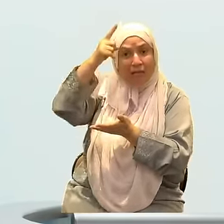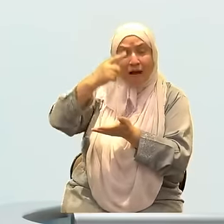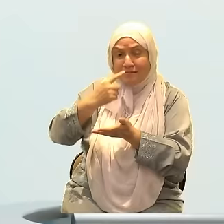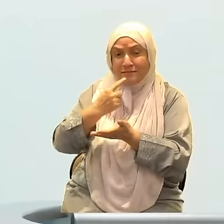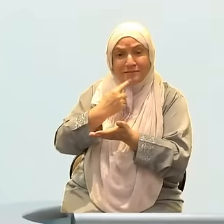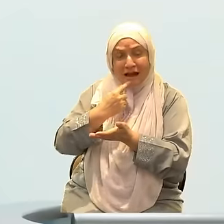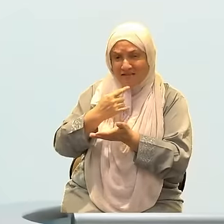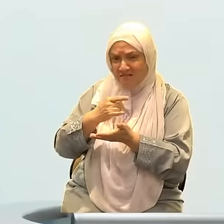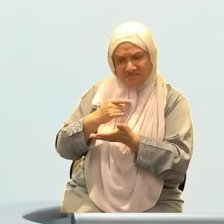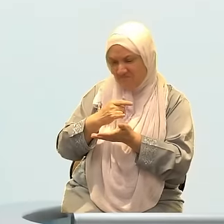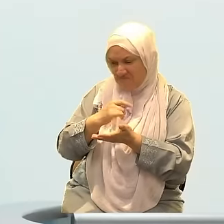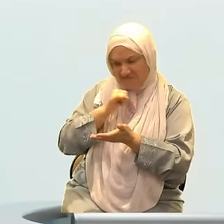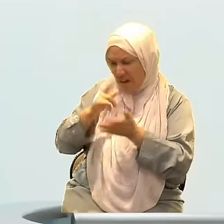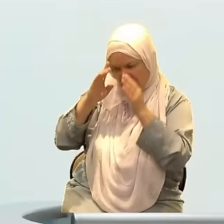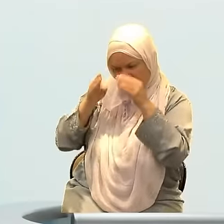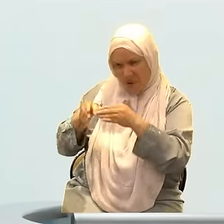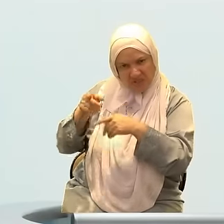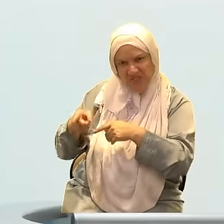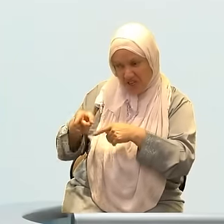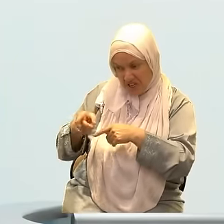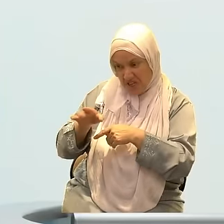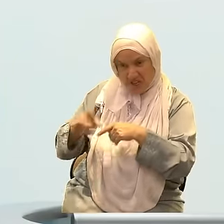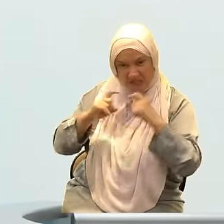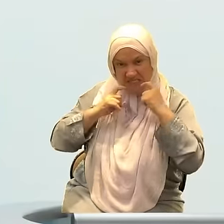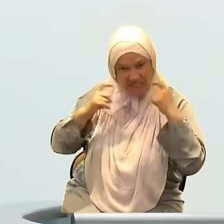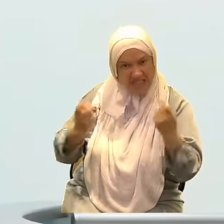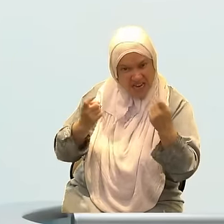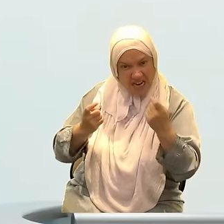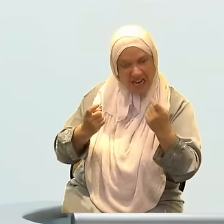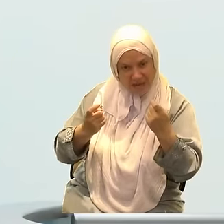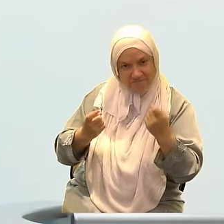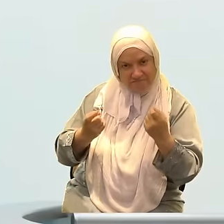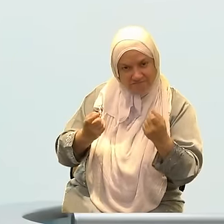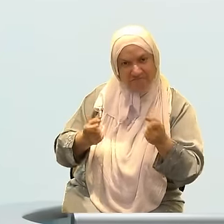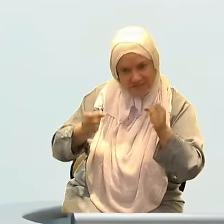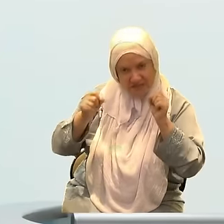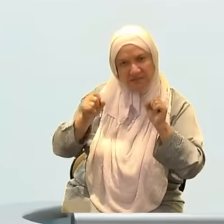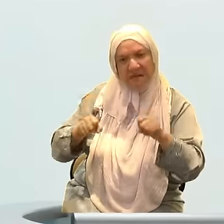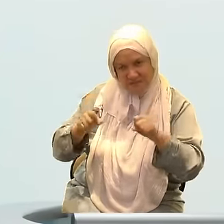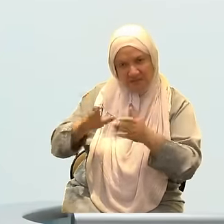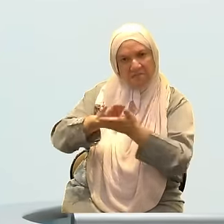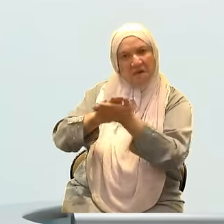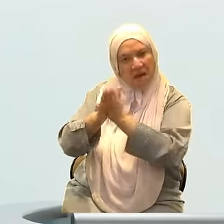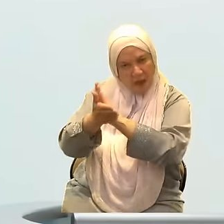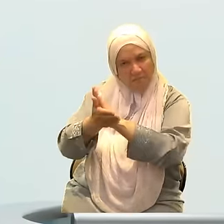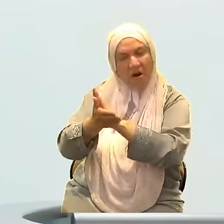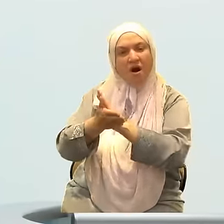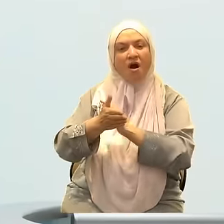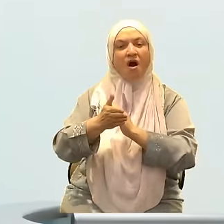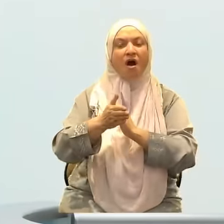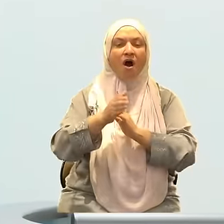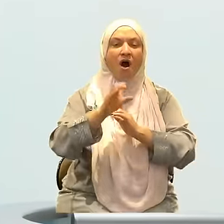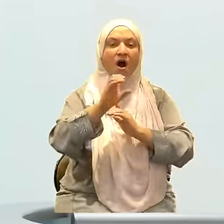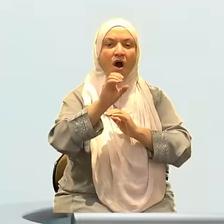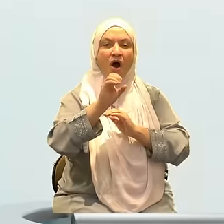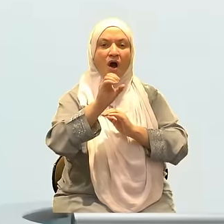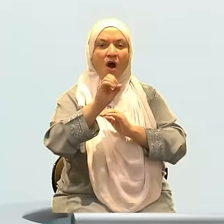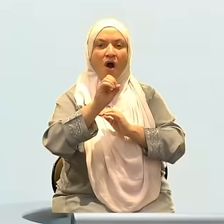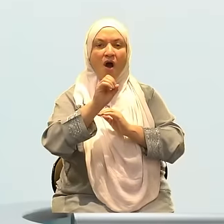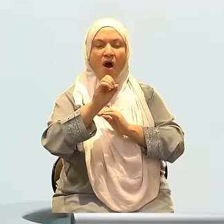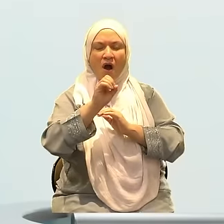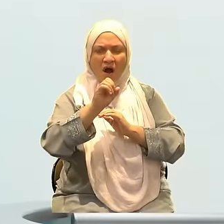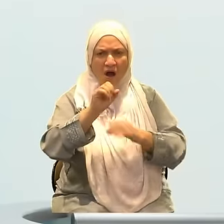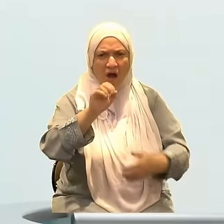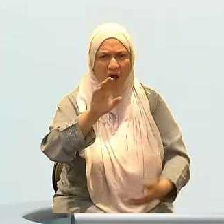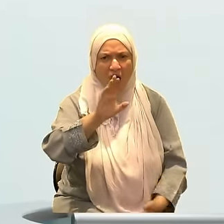in zulm, in actually harming others, because you tend to violate the sanctity of people that Allah subhanahu wa ta'ala has